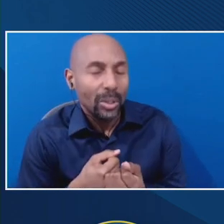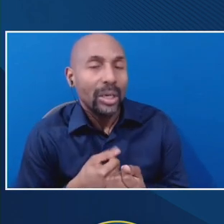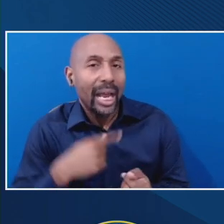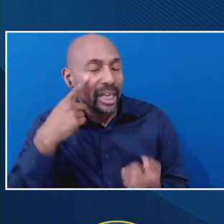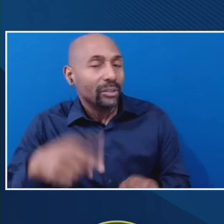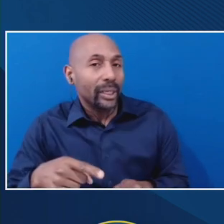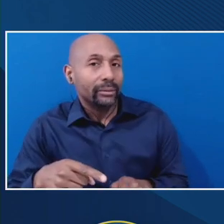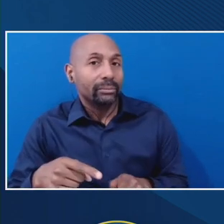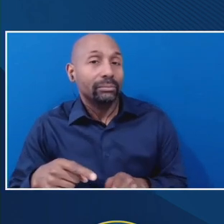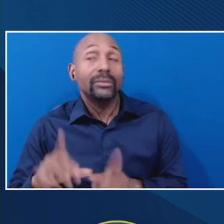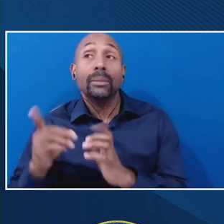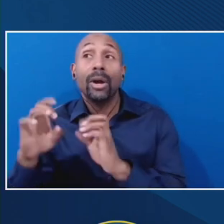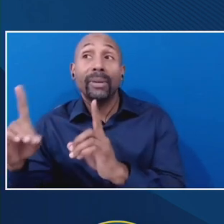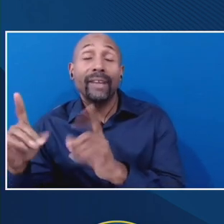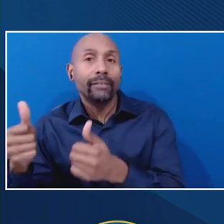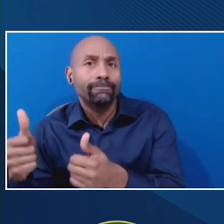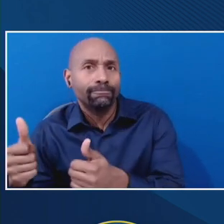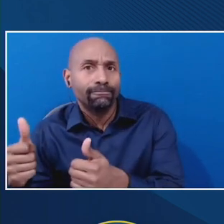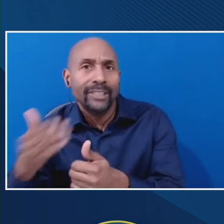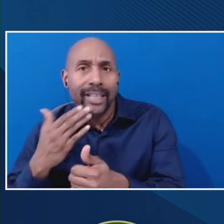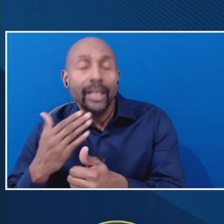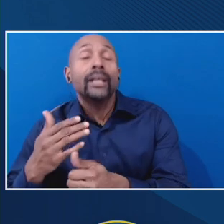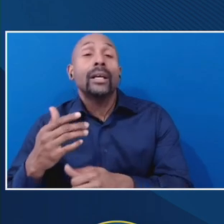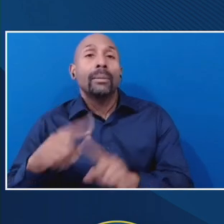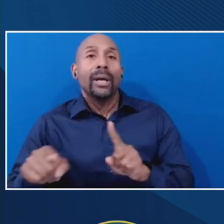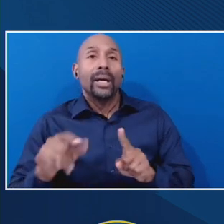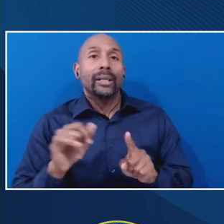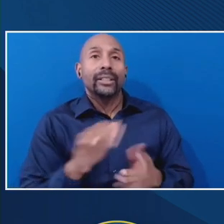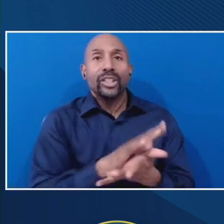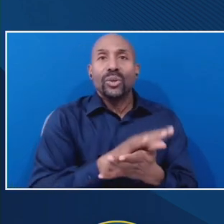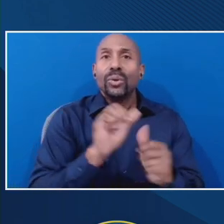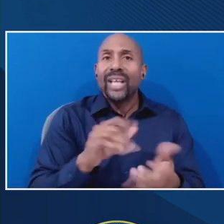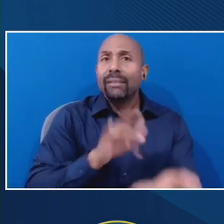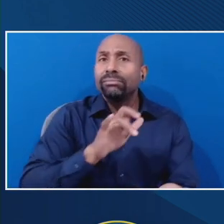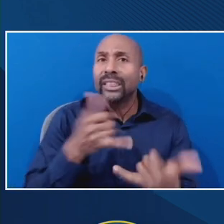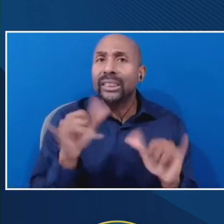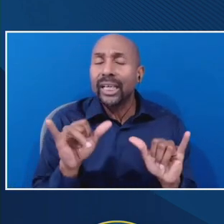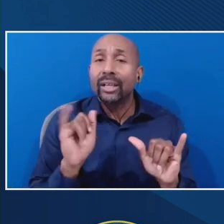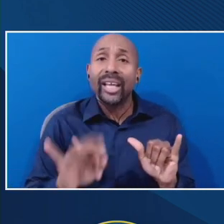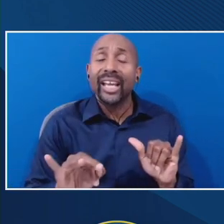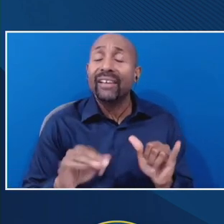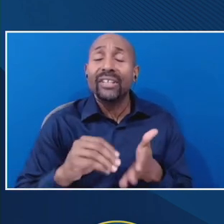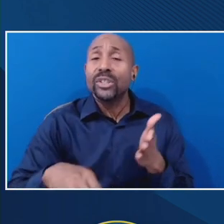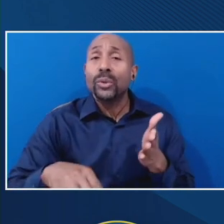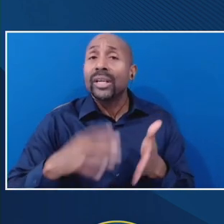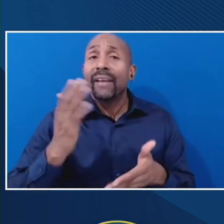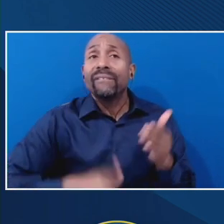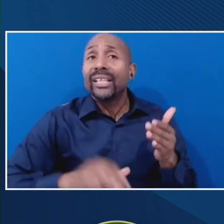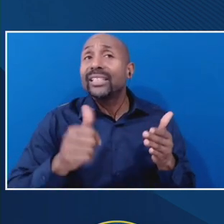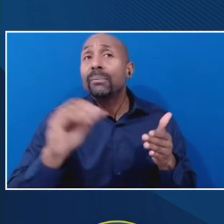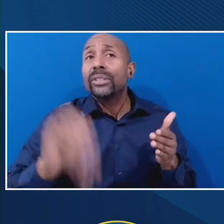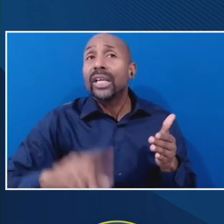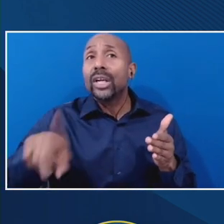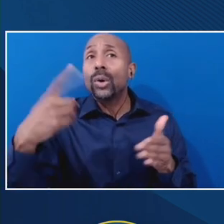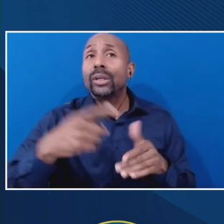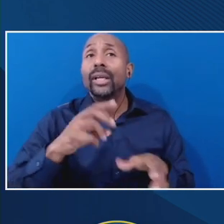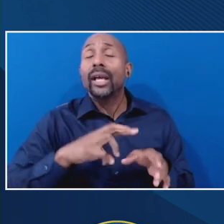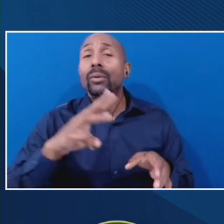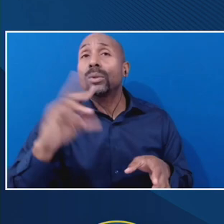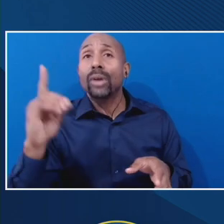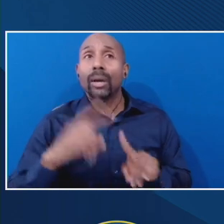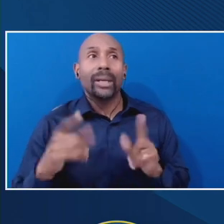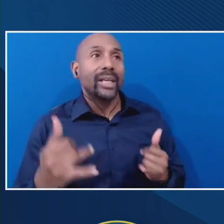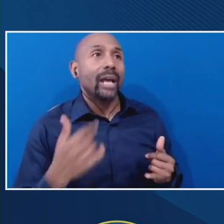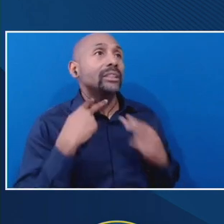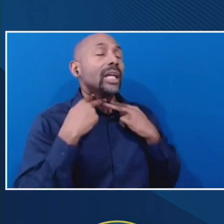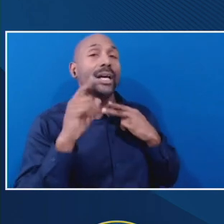how it could be abused by schools. Like if a student only completes 10% of the program and they withdraw, but now they're on the hook for repaying